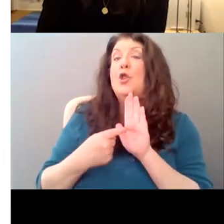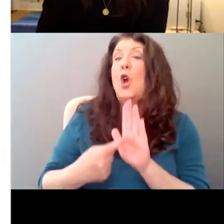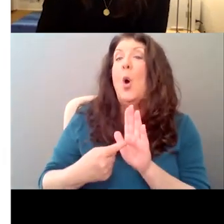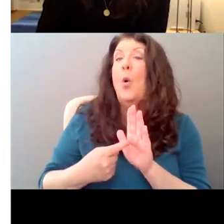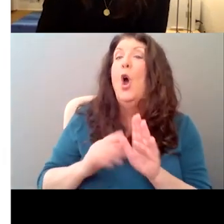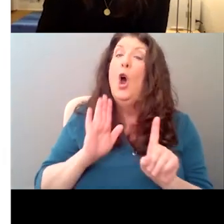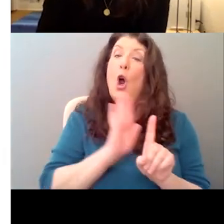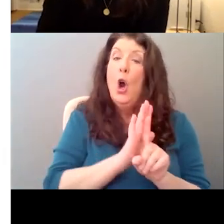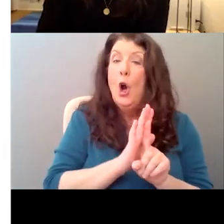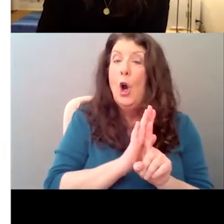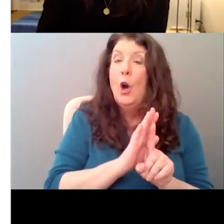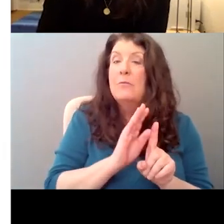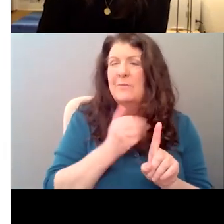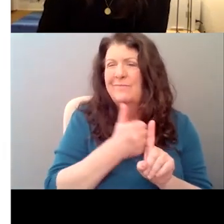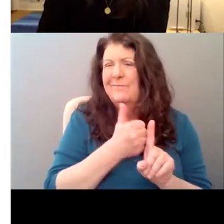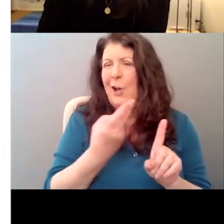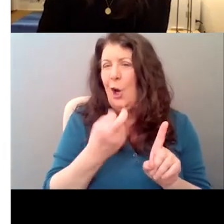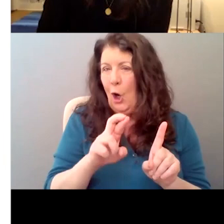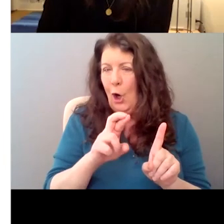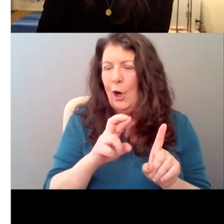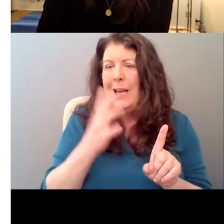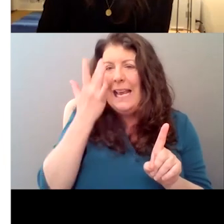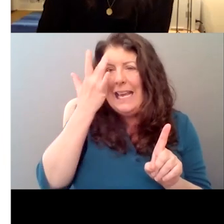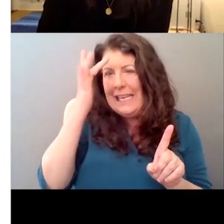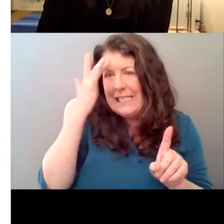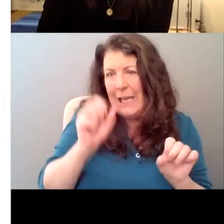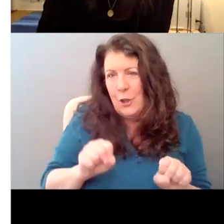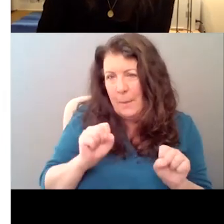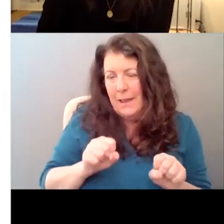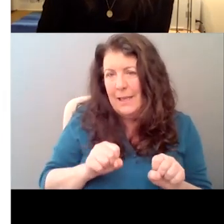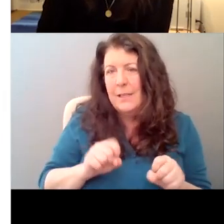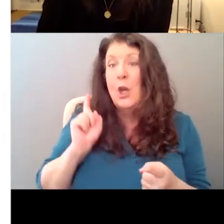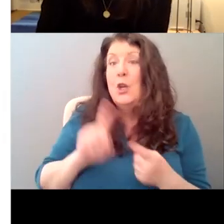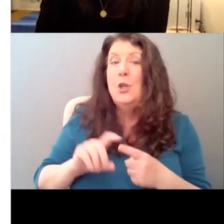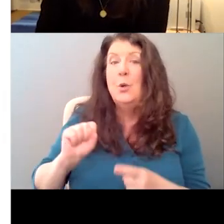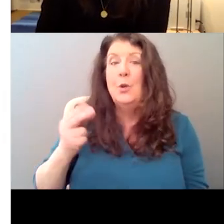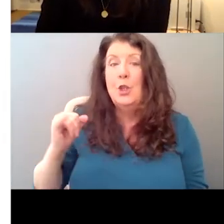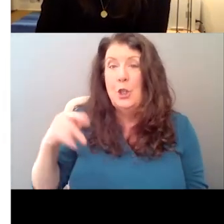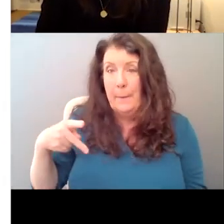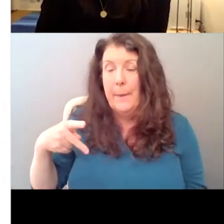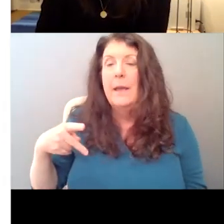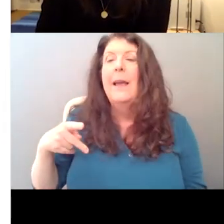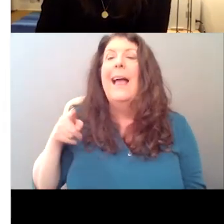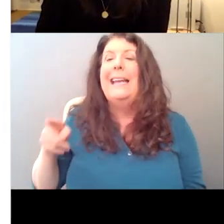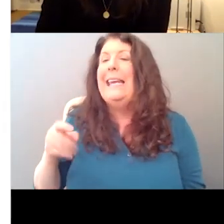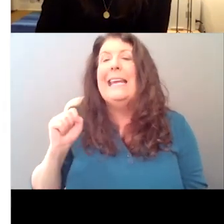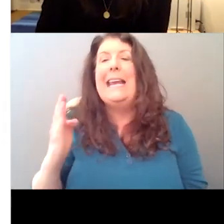alienating him because he's starting to feel like he's never gonna, uh, be good enough for her because he didn't graduate from college. So.